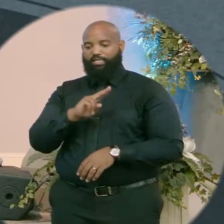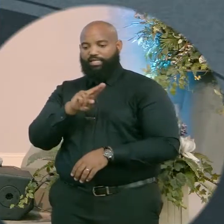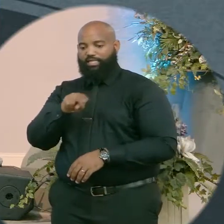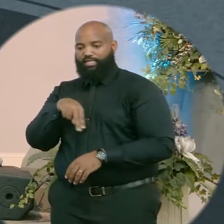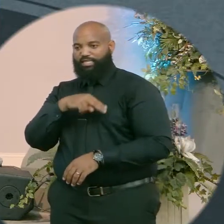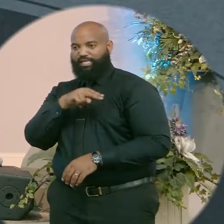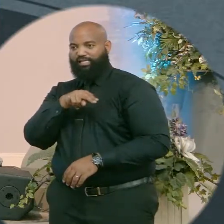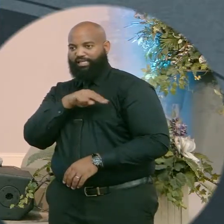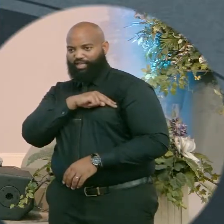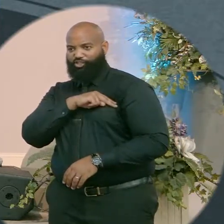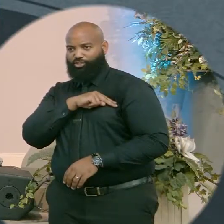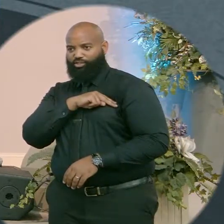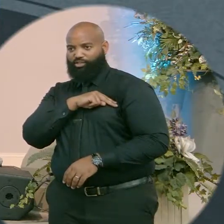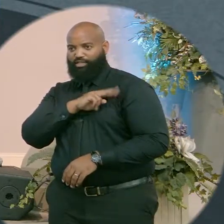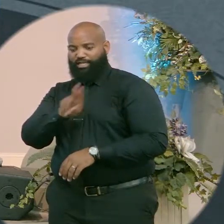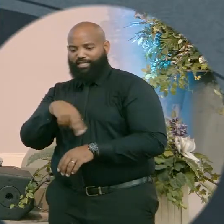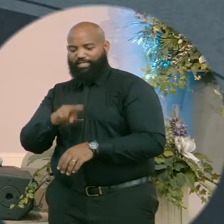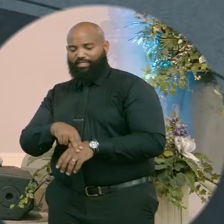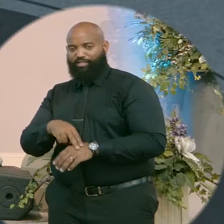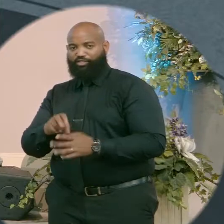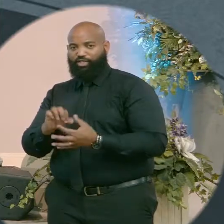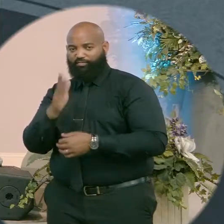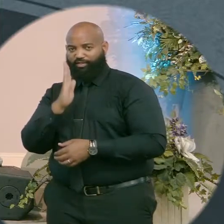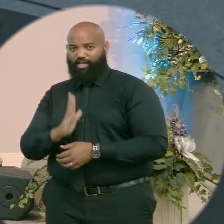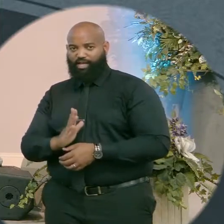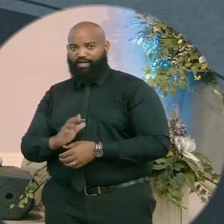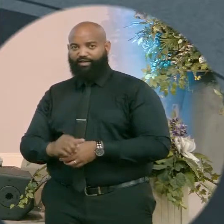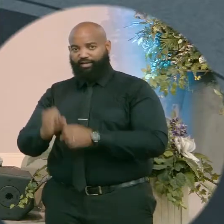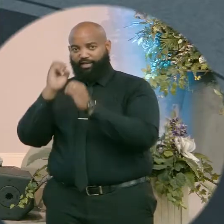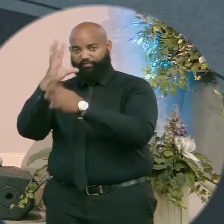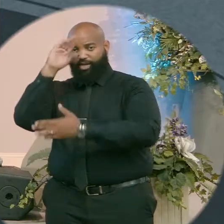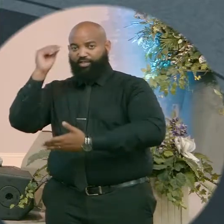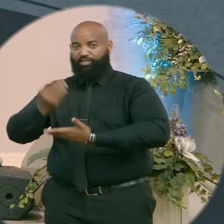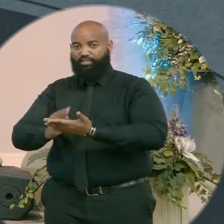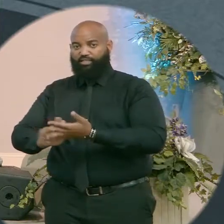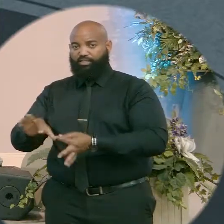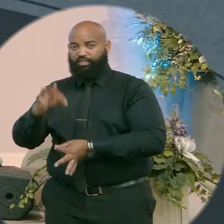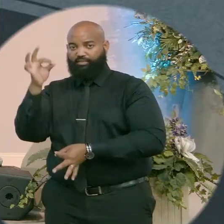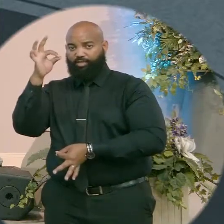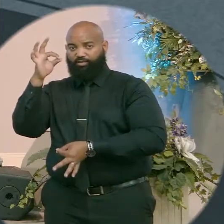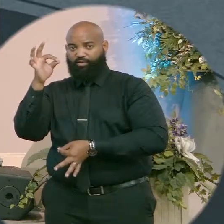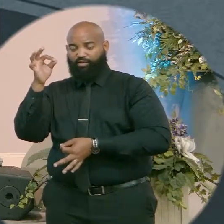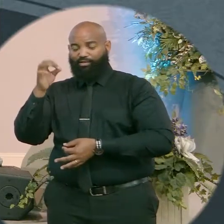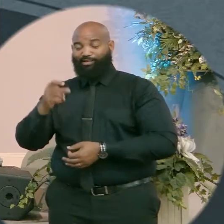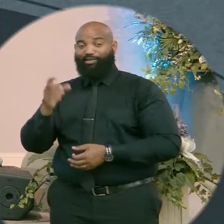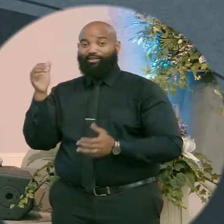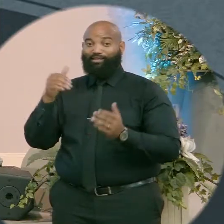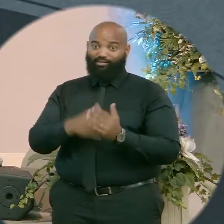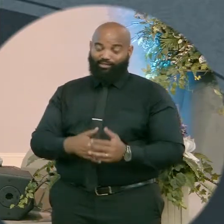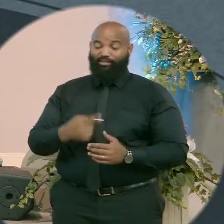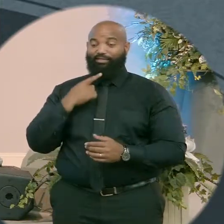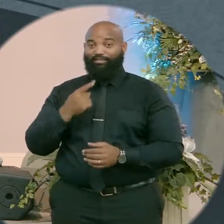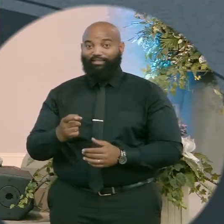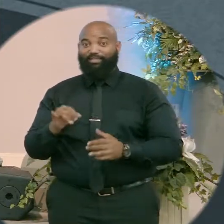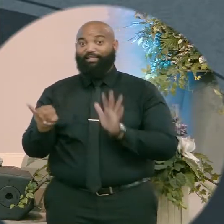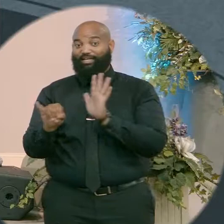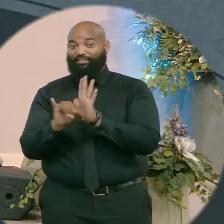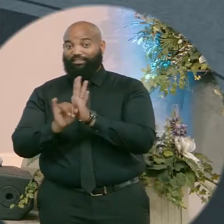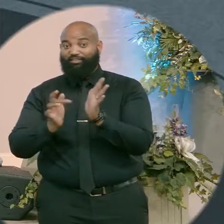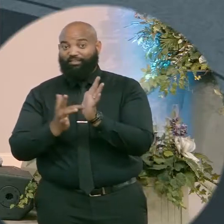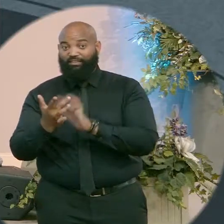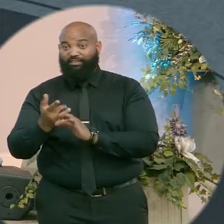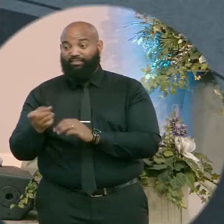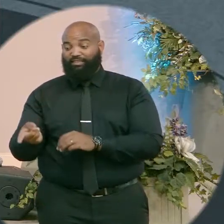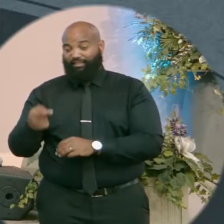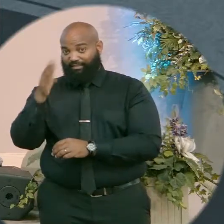in one, the father, the son, and the Holy Spirit. And again, this is confirming the identity of Jesus. Hang with me. I'm getting somewhere y'all because